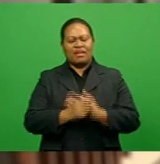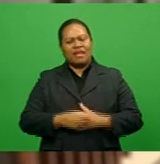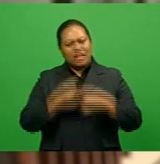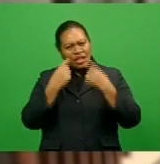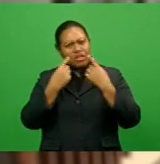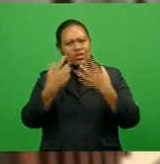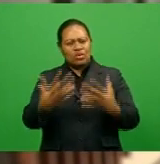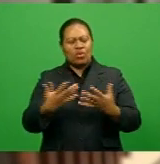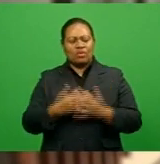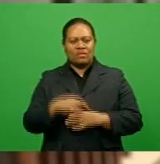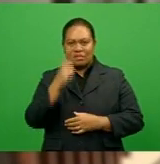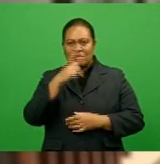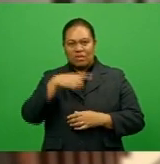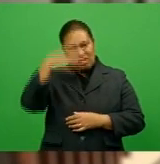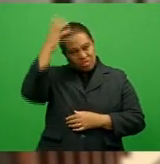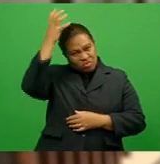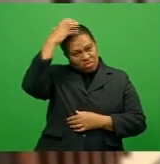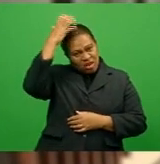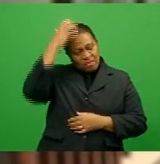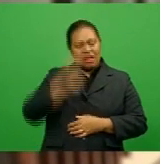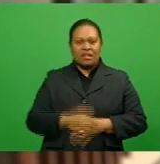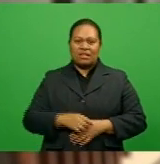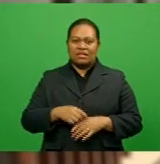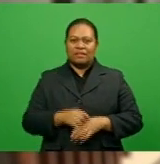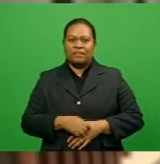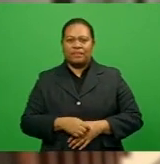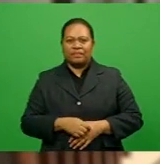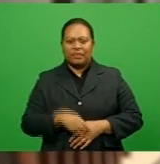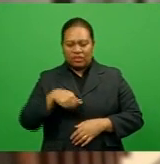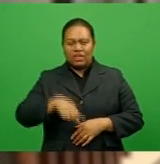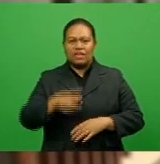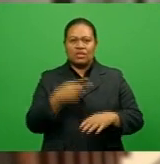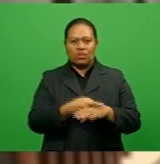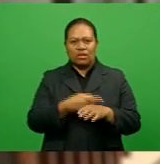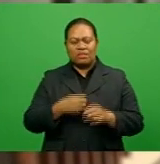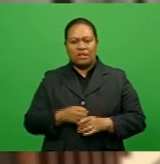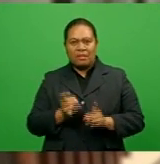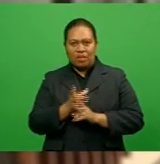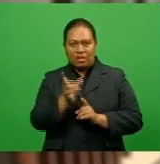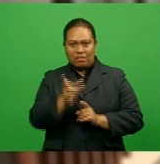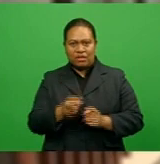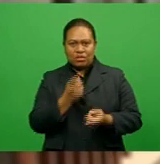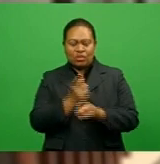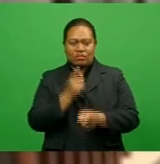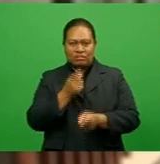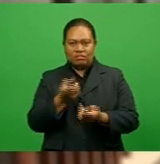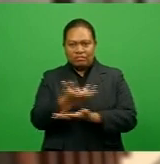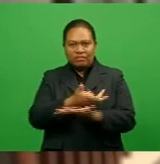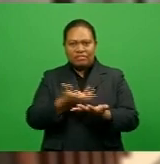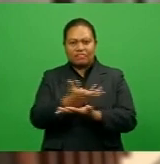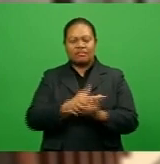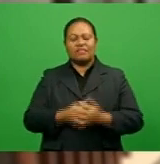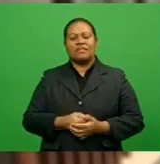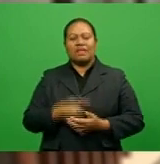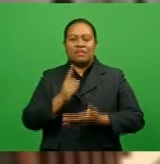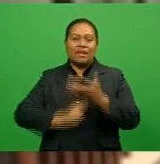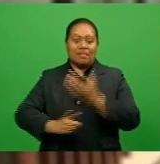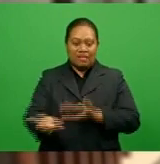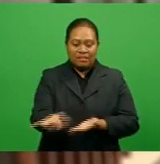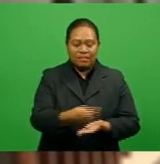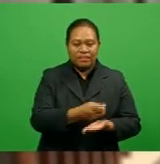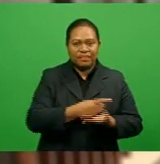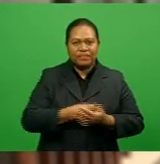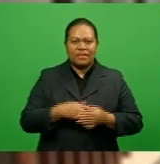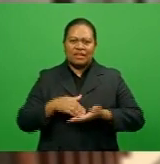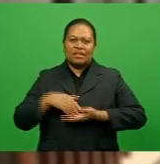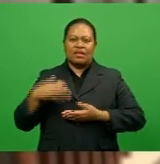Republican Donald Trump will be a key driver for markets this week. However, traders are also braced for a slew of data to gauge the health